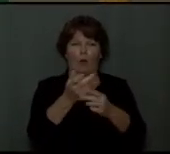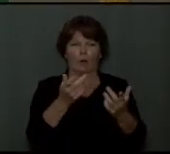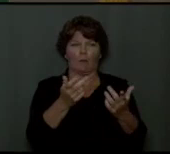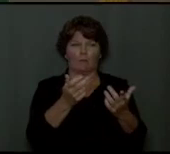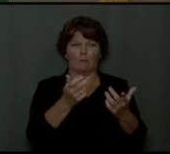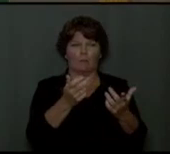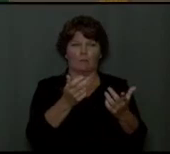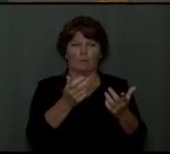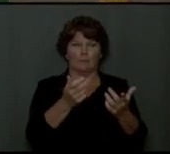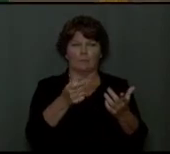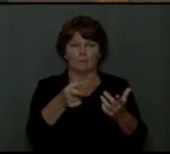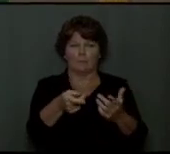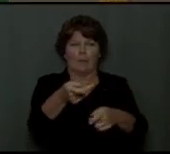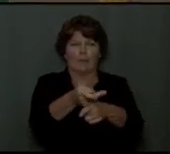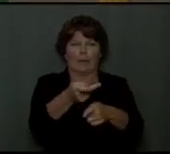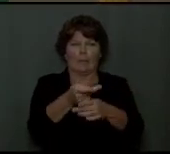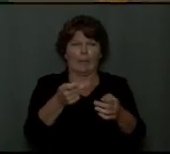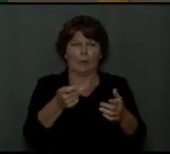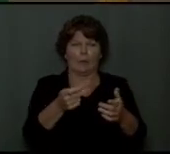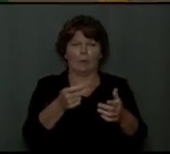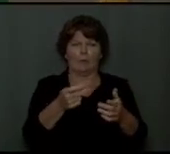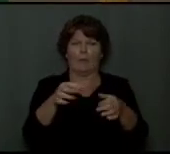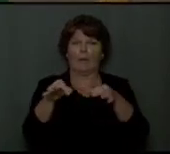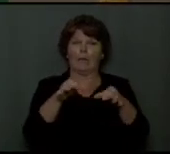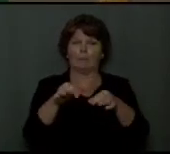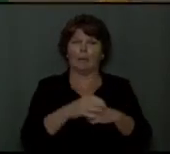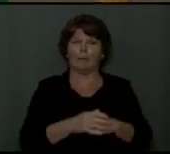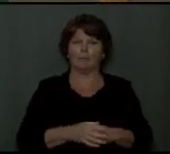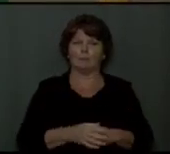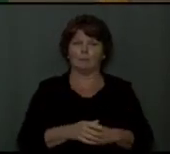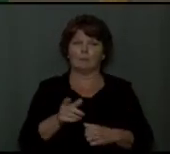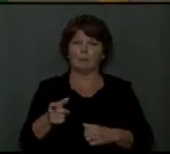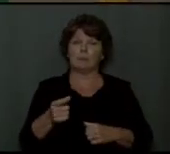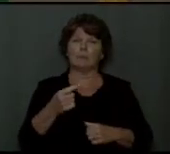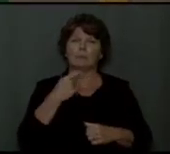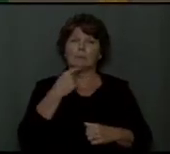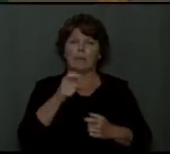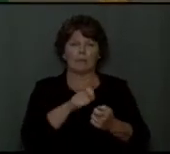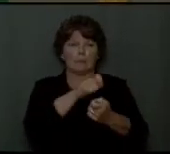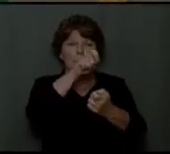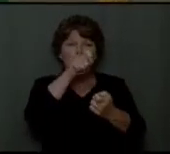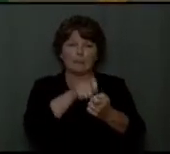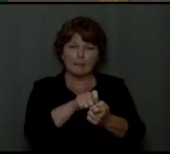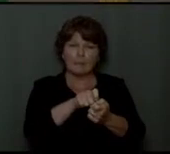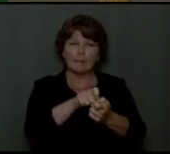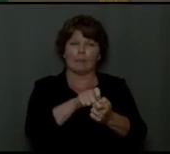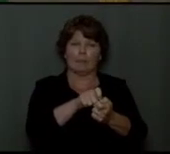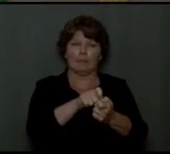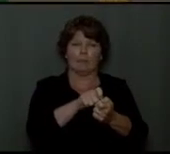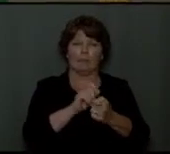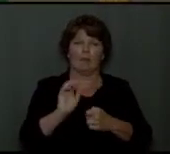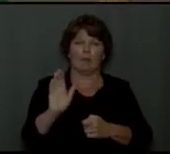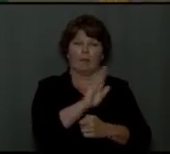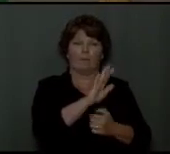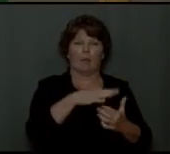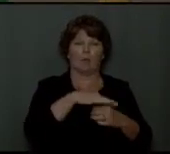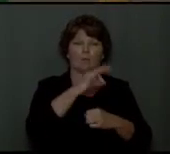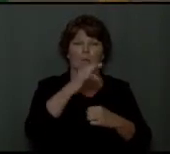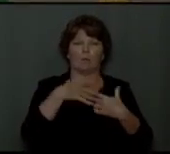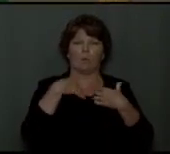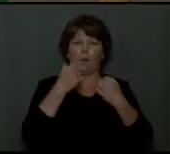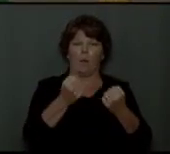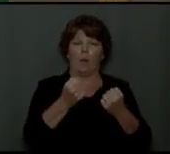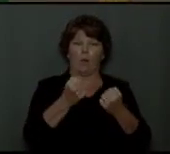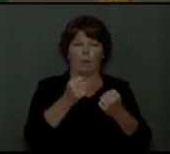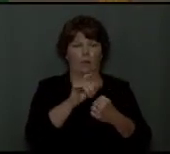when he admonishes his hearers to take care. He's speaking specifically of their spiritual health